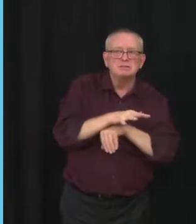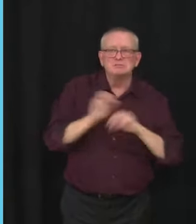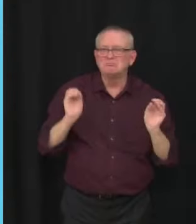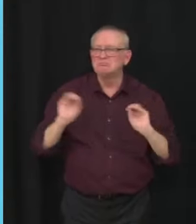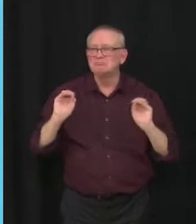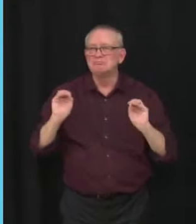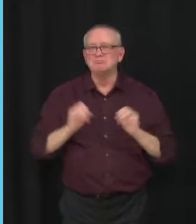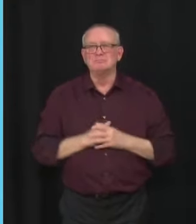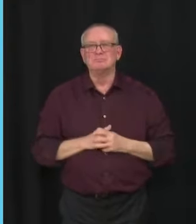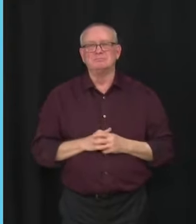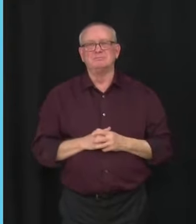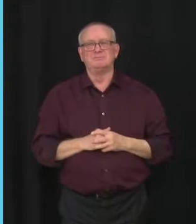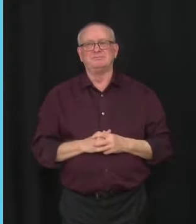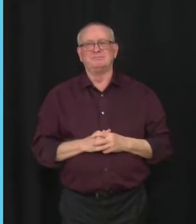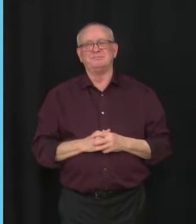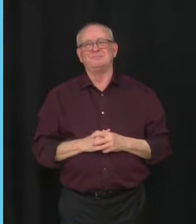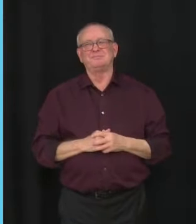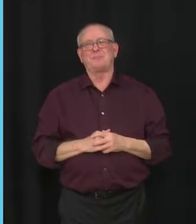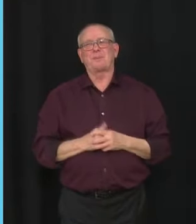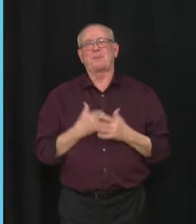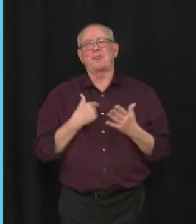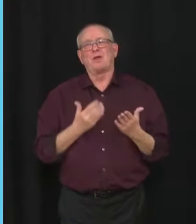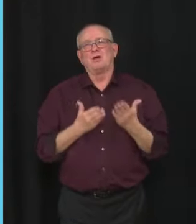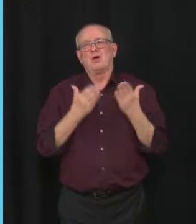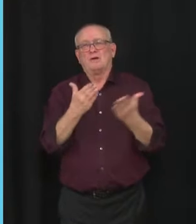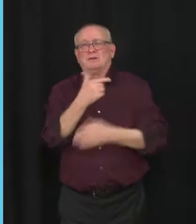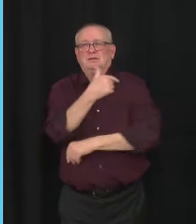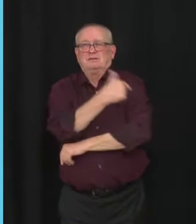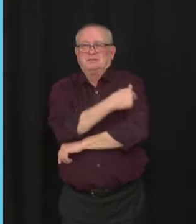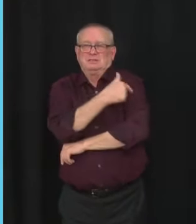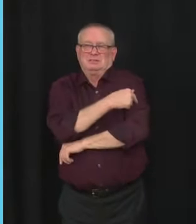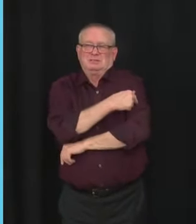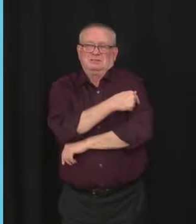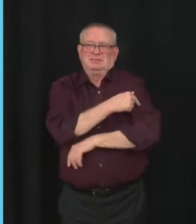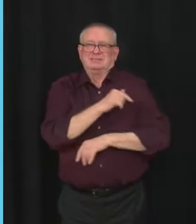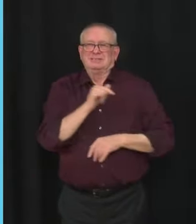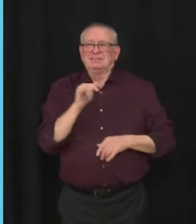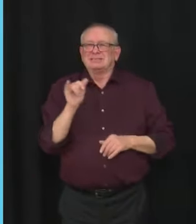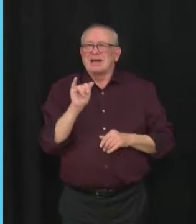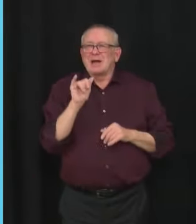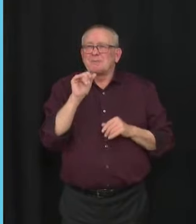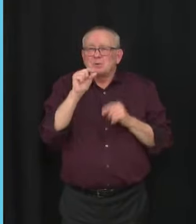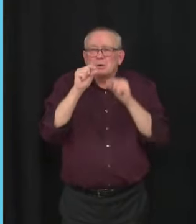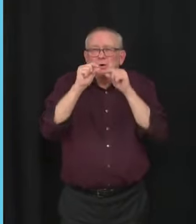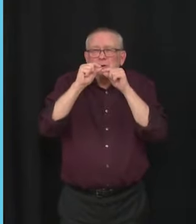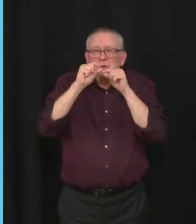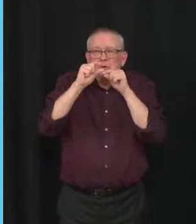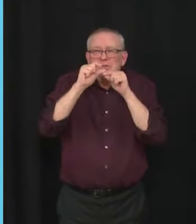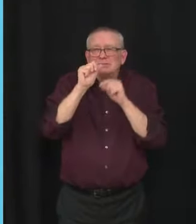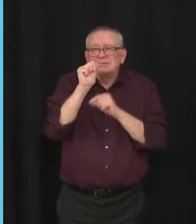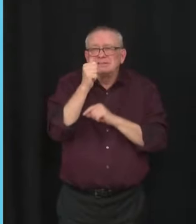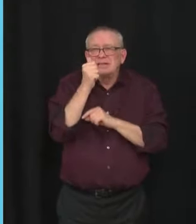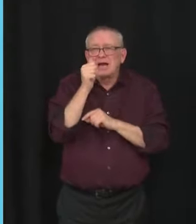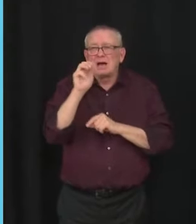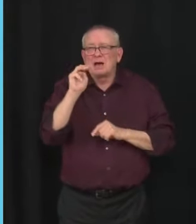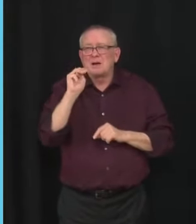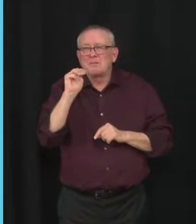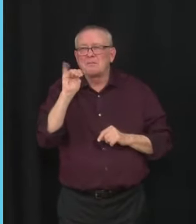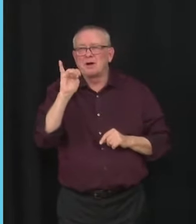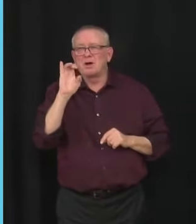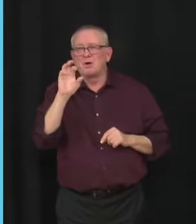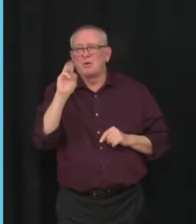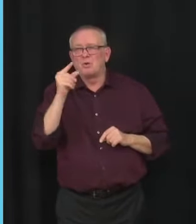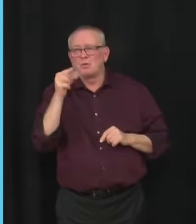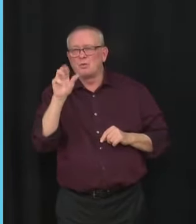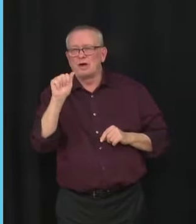will be offered a pediatric dose, which is 10 micrograms. This is one-third the dose of 30 micrograms given